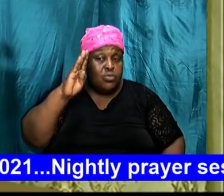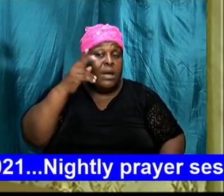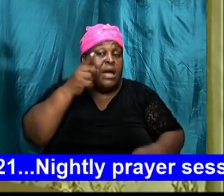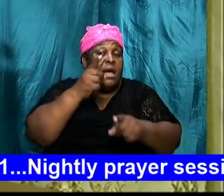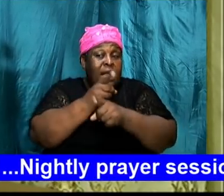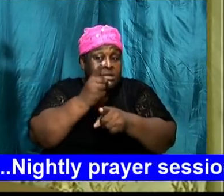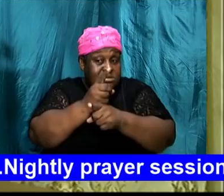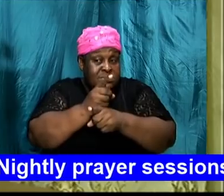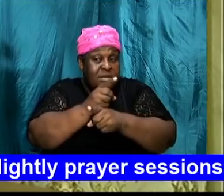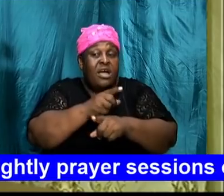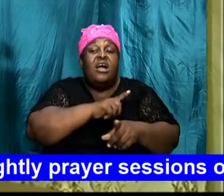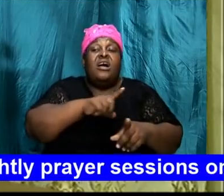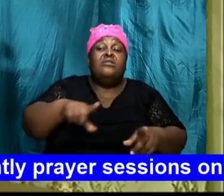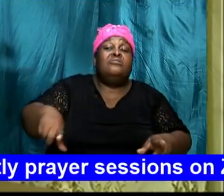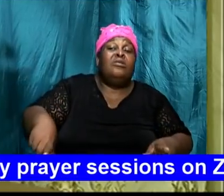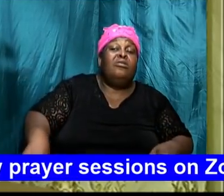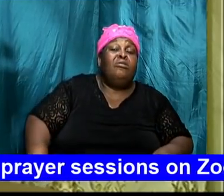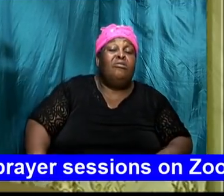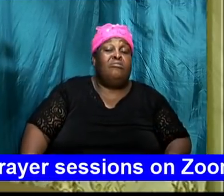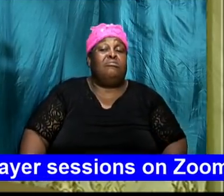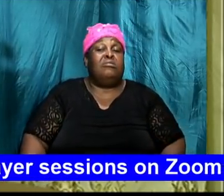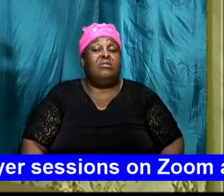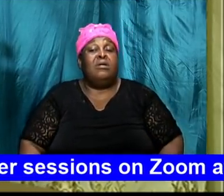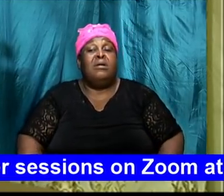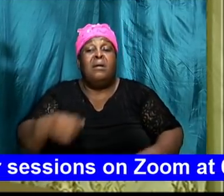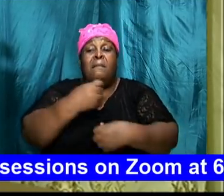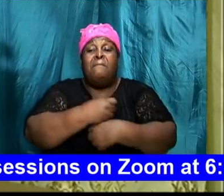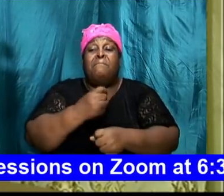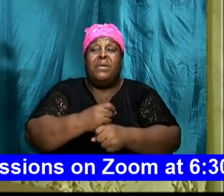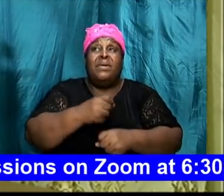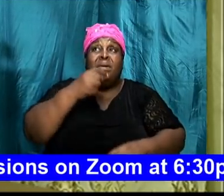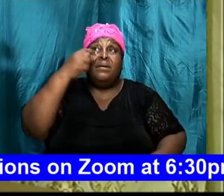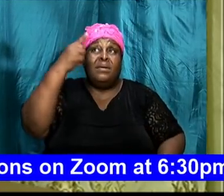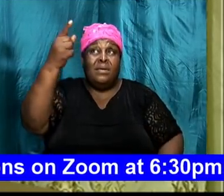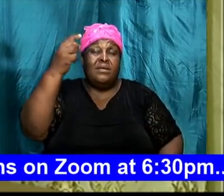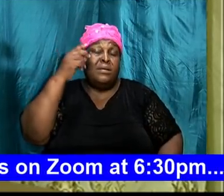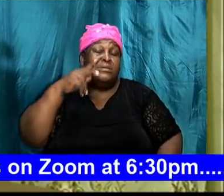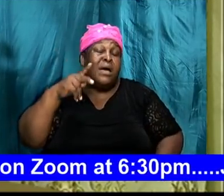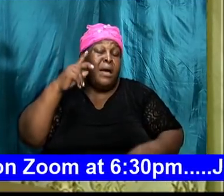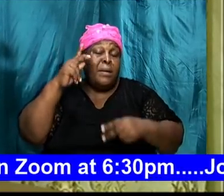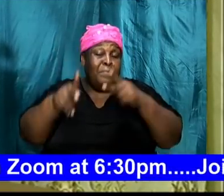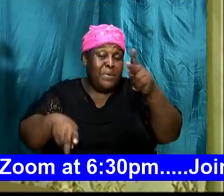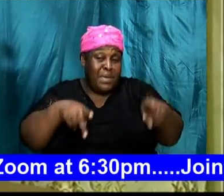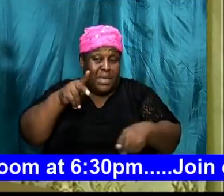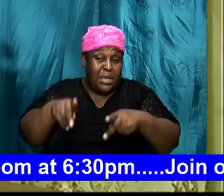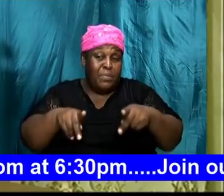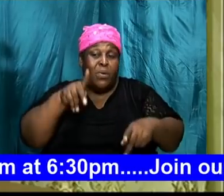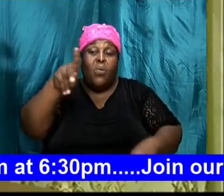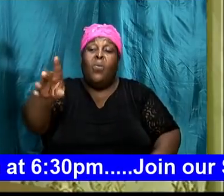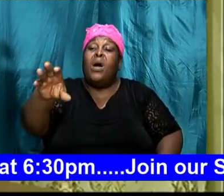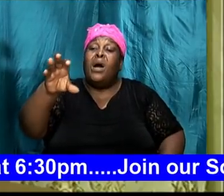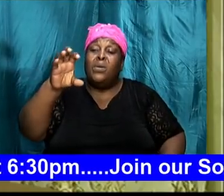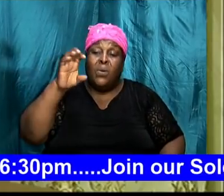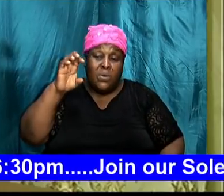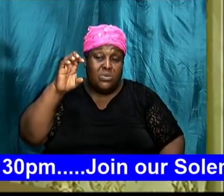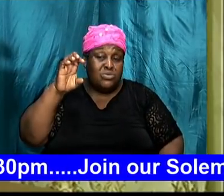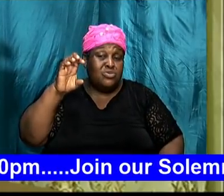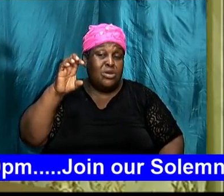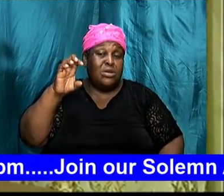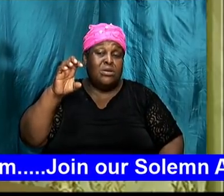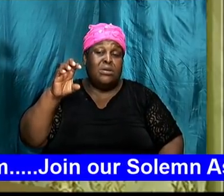Joab answered the Lord make his people and hundred times so many more as they be